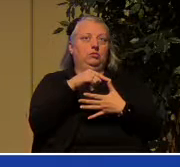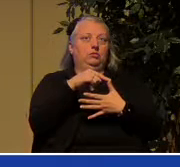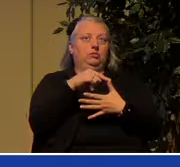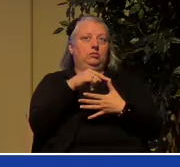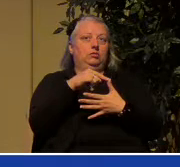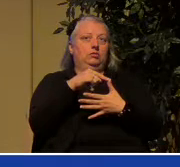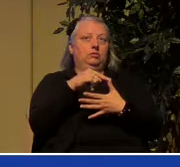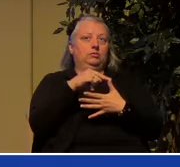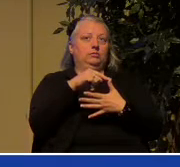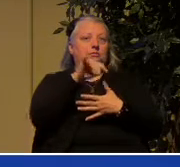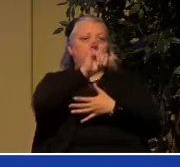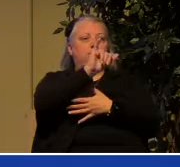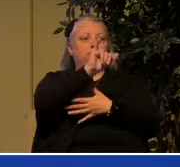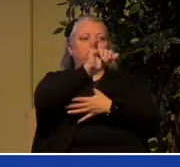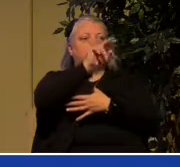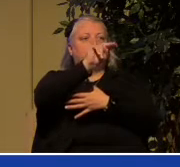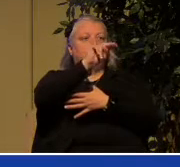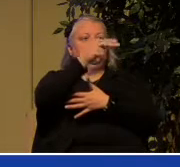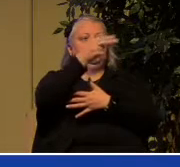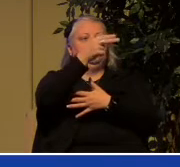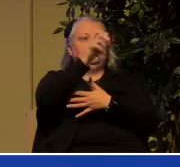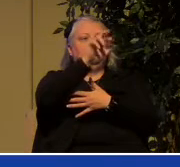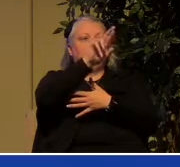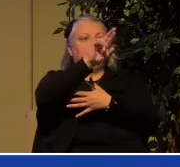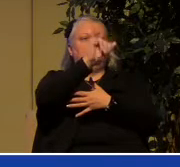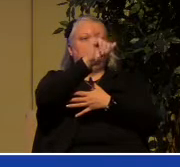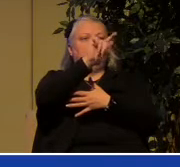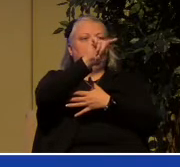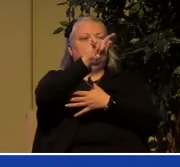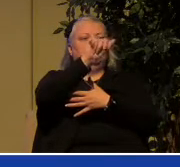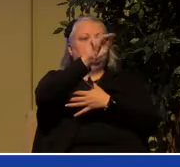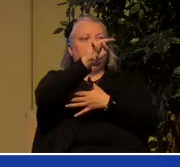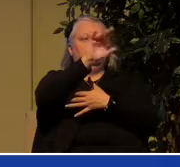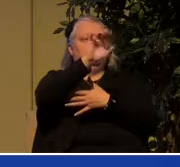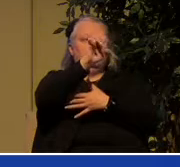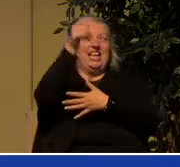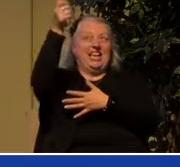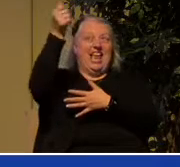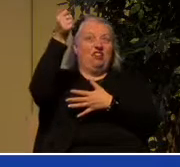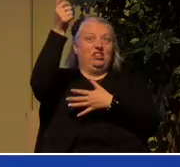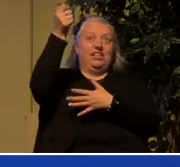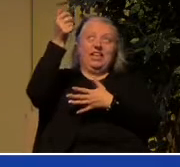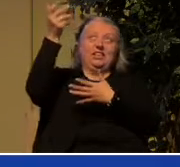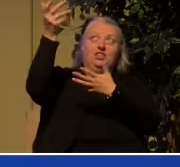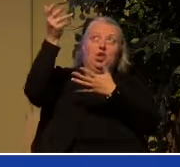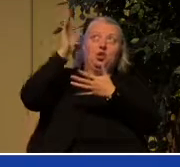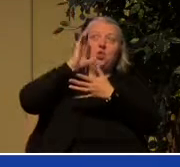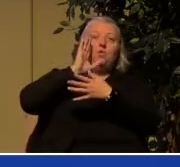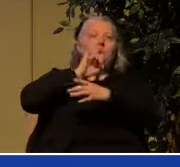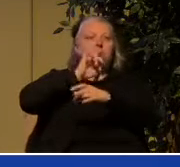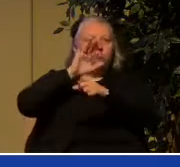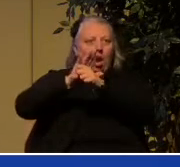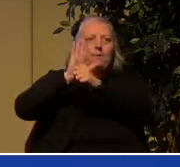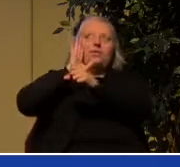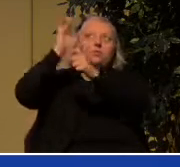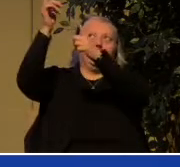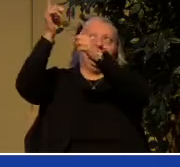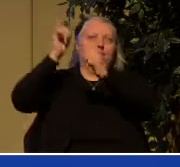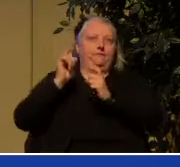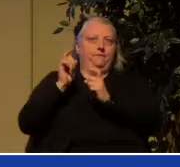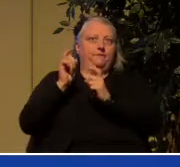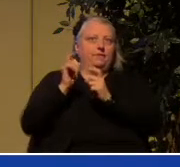word inheritance. I commit you to God, to the word of his grace, which can build you up